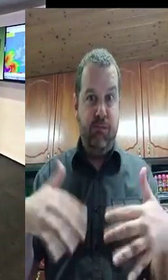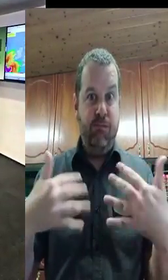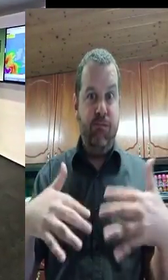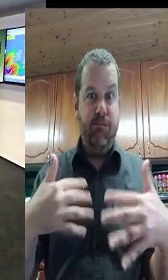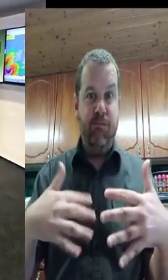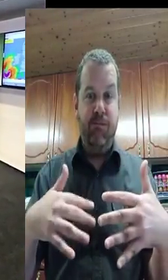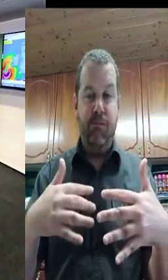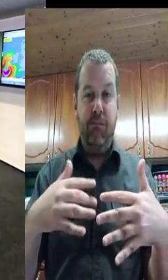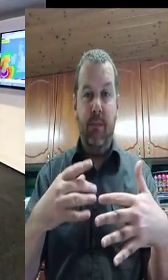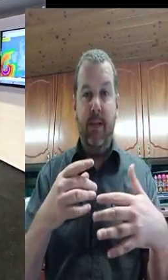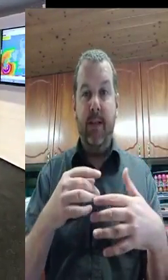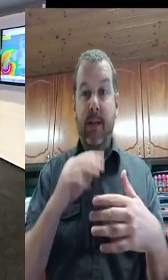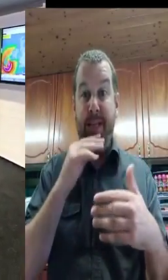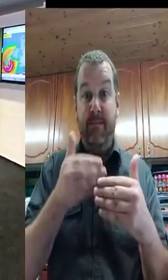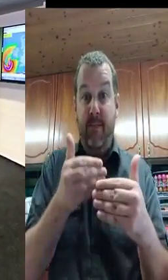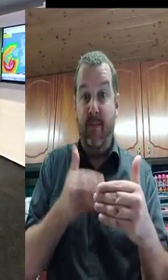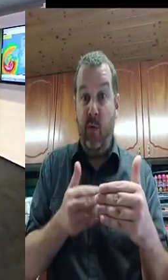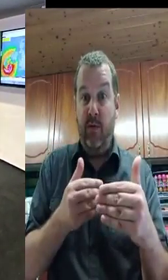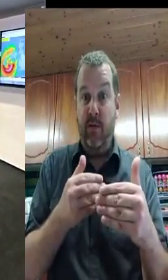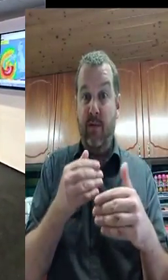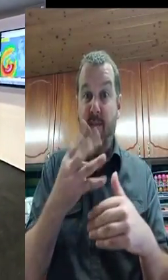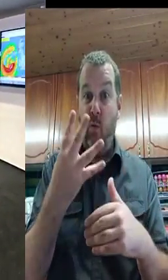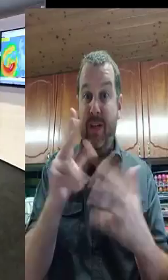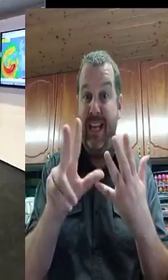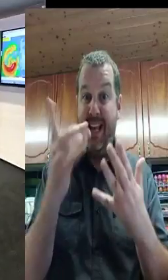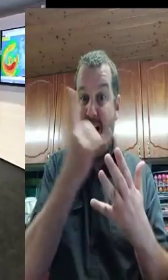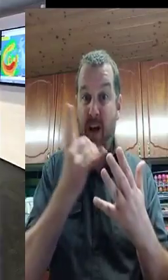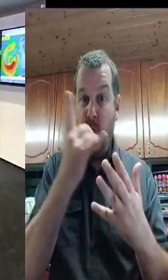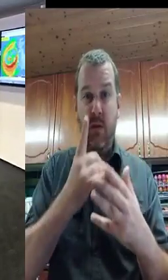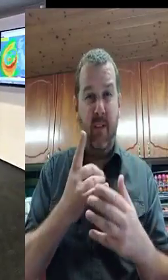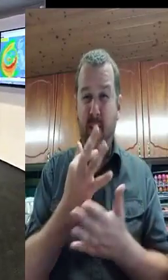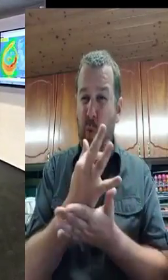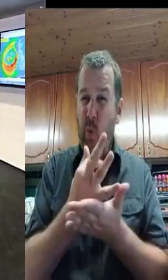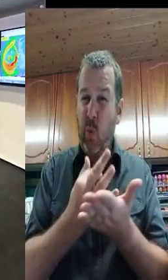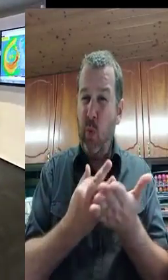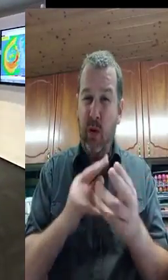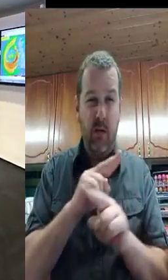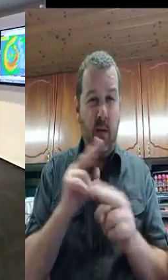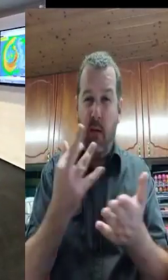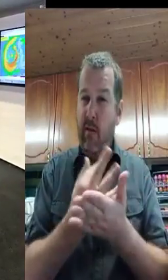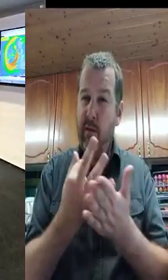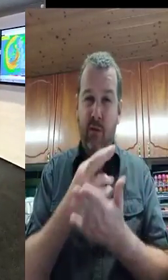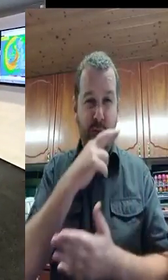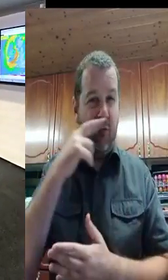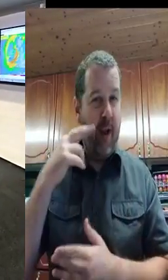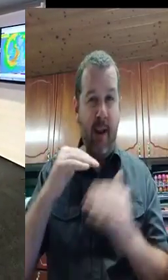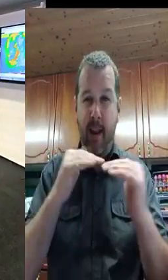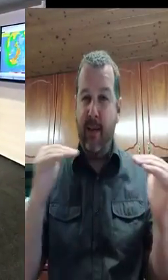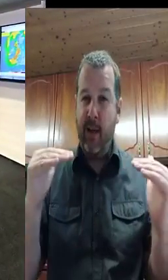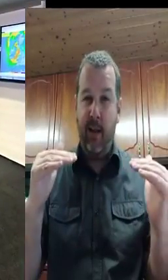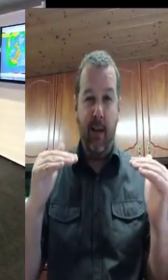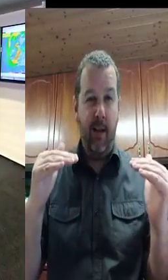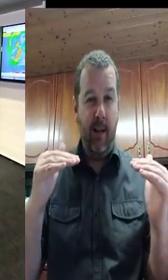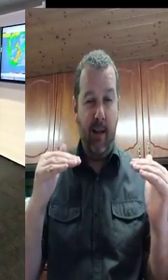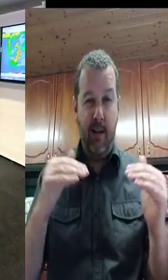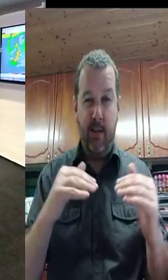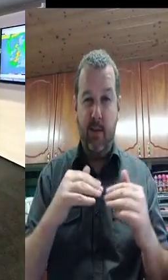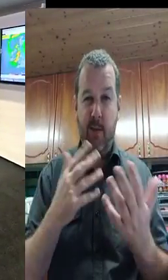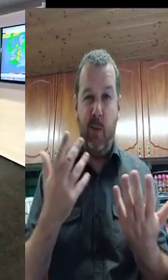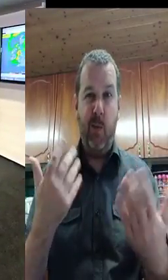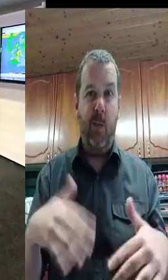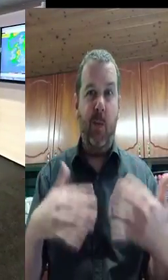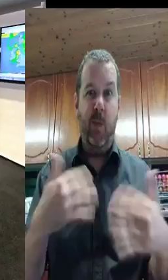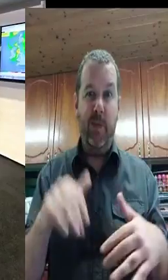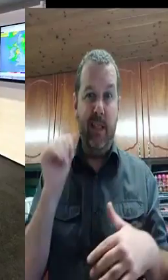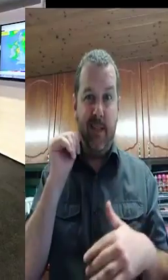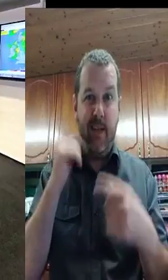rather unprecedented track of Hurricane Ophelia. Just some